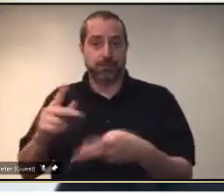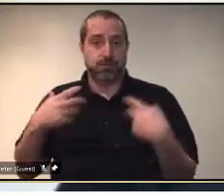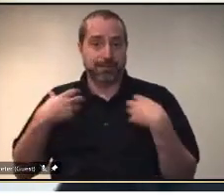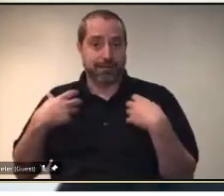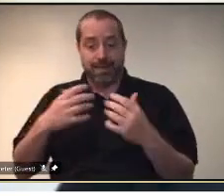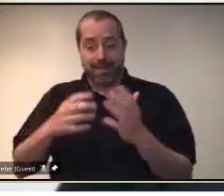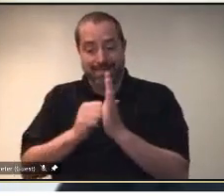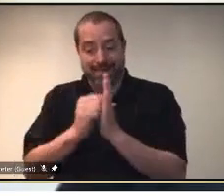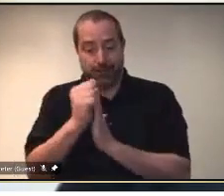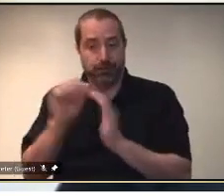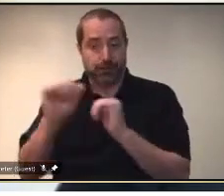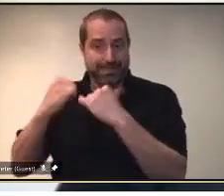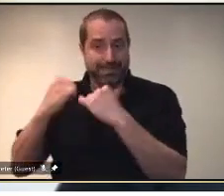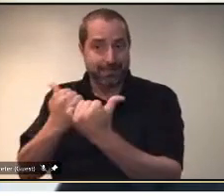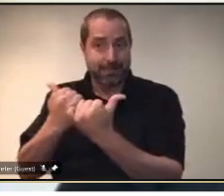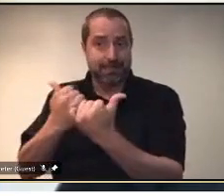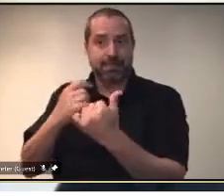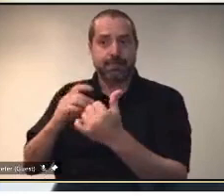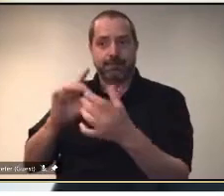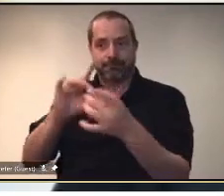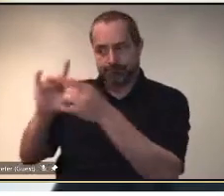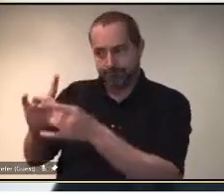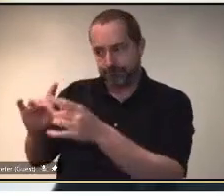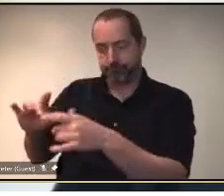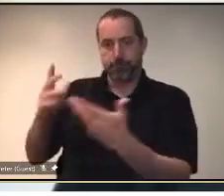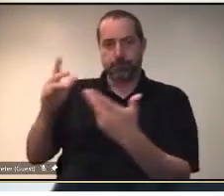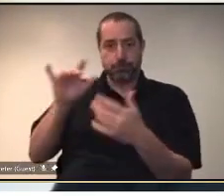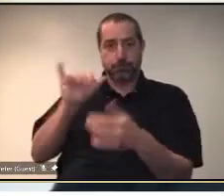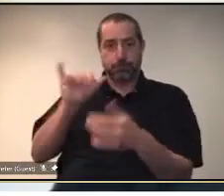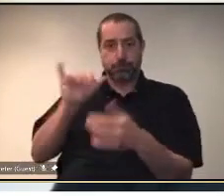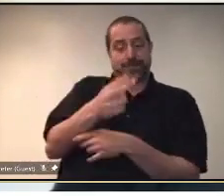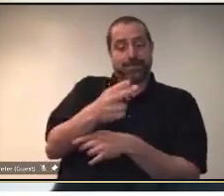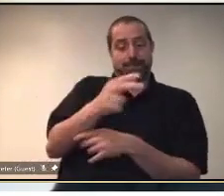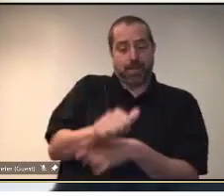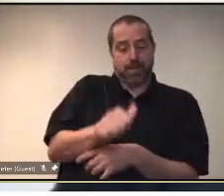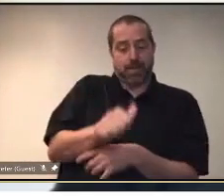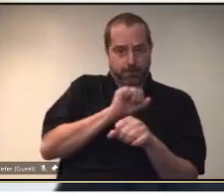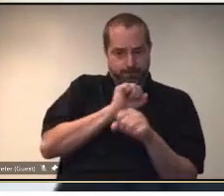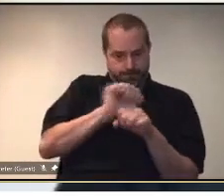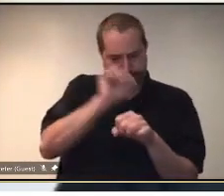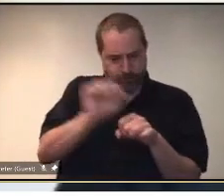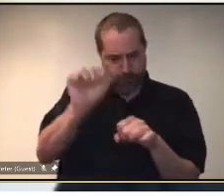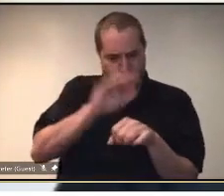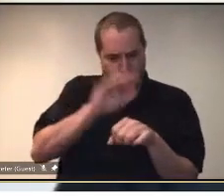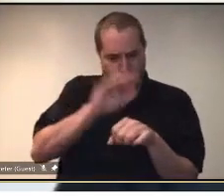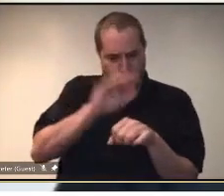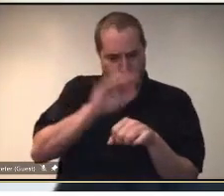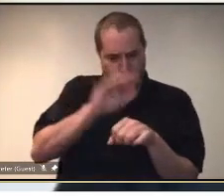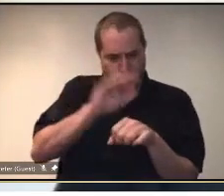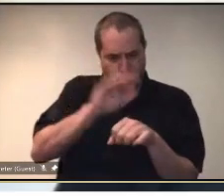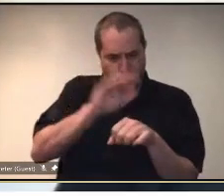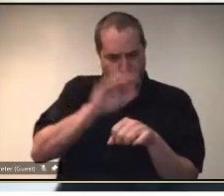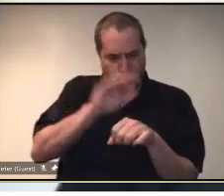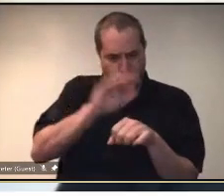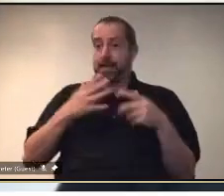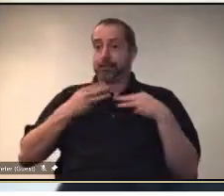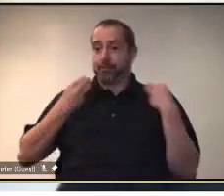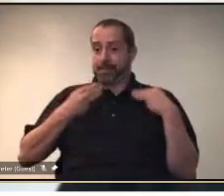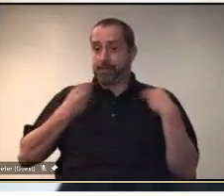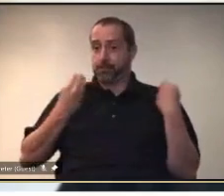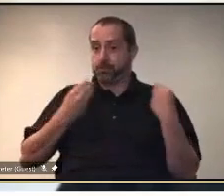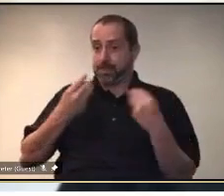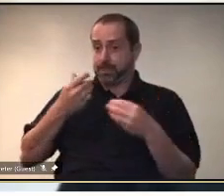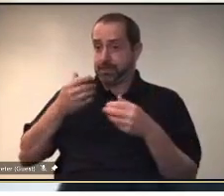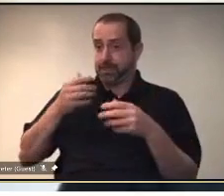that the SHA is working on. It's something that I've been working with my ministry on, ministry officials, to make sure that